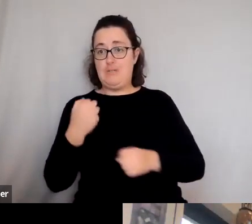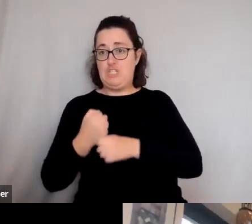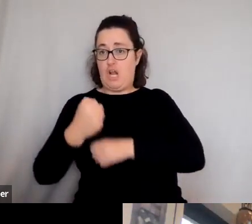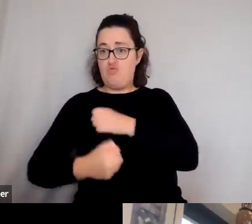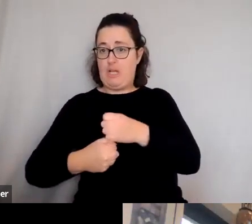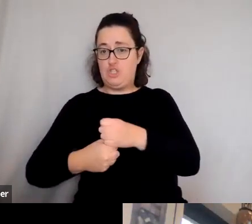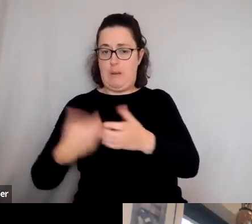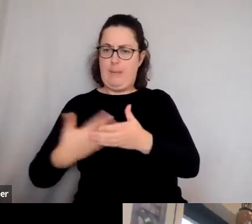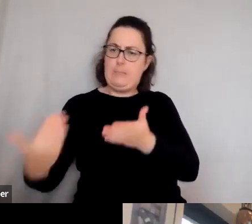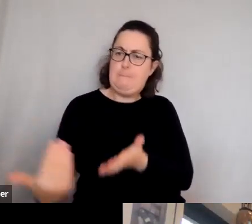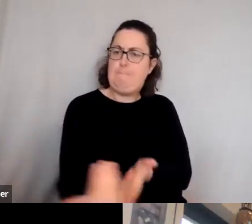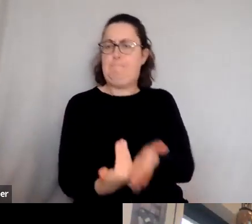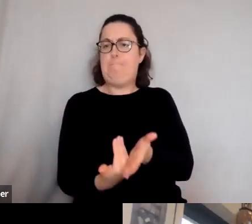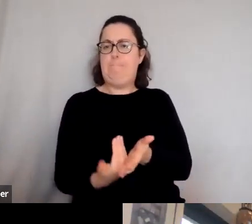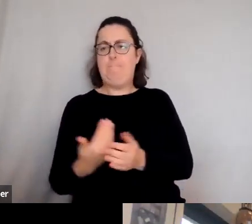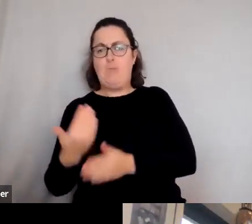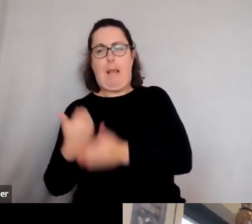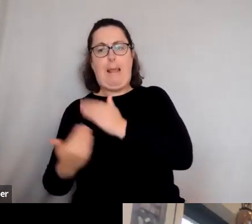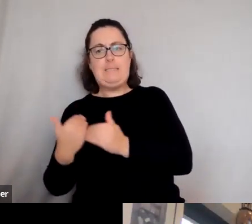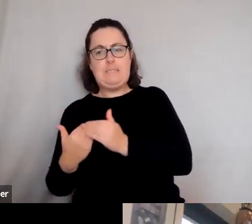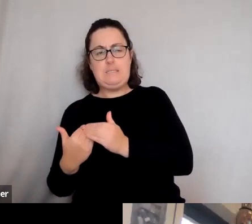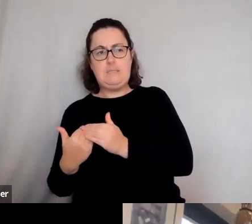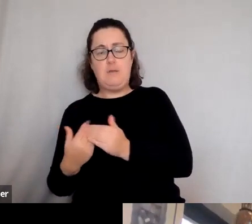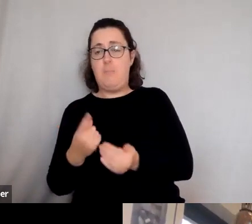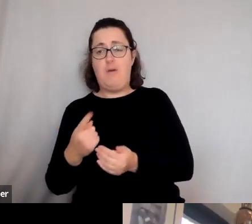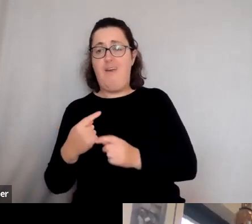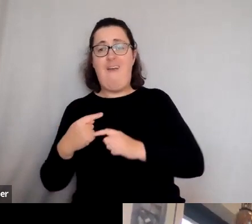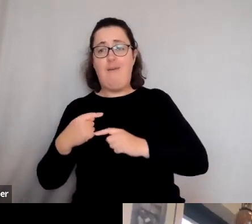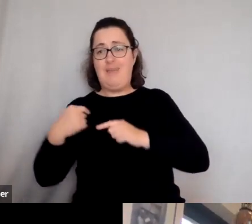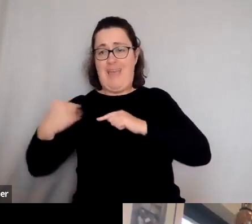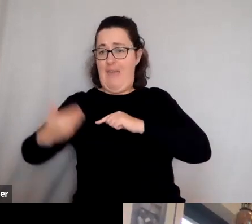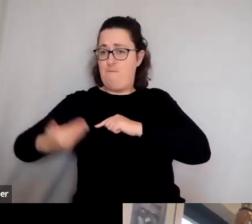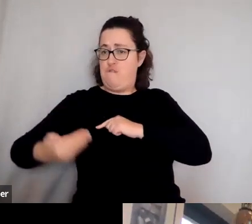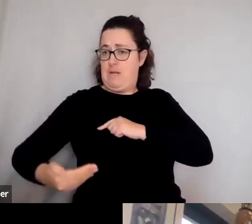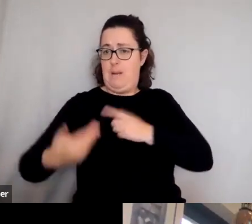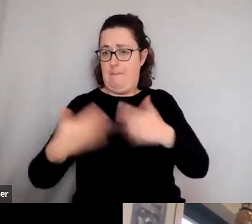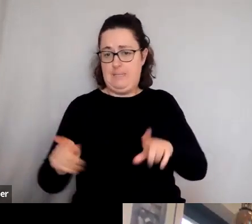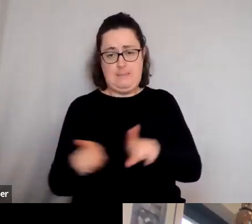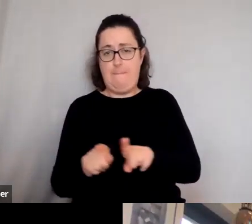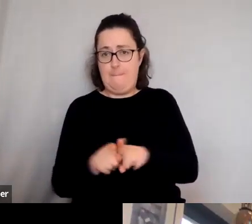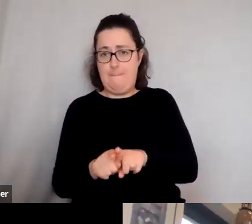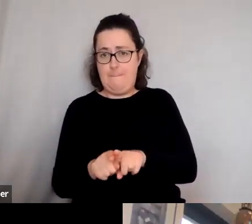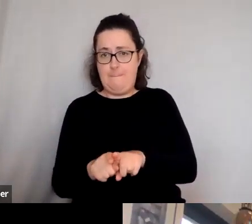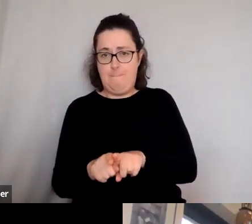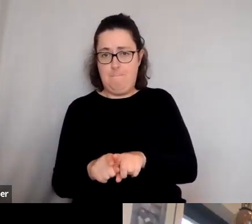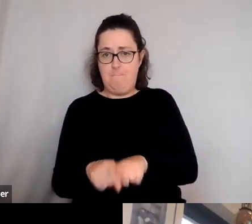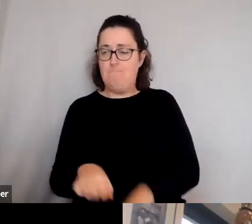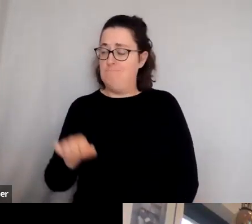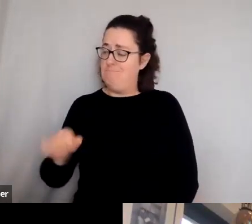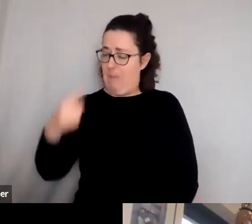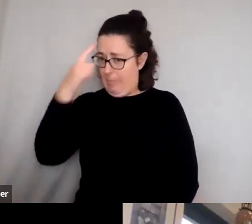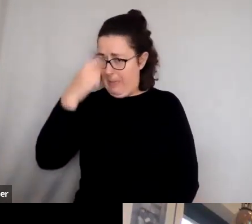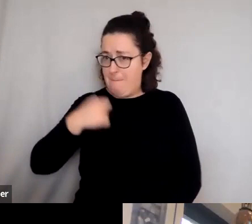generation has rescued classics sort of for itself. Yeah. And I think back to my dad, you know, the Ben-Hur's, the Spartacus's,